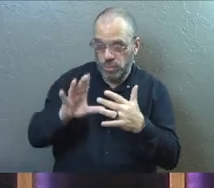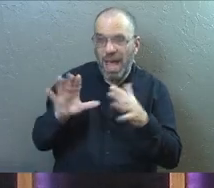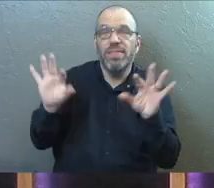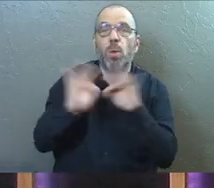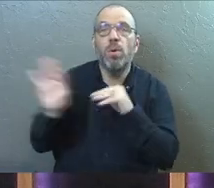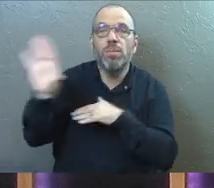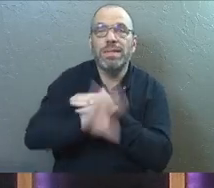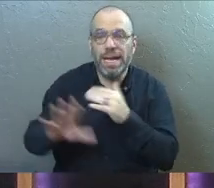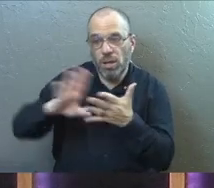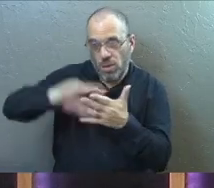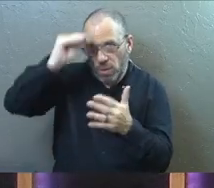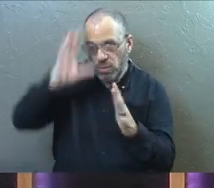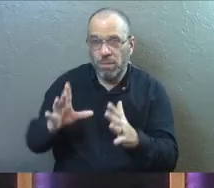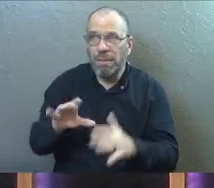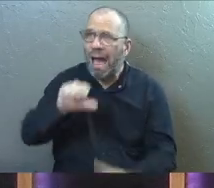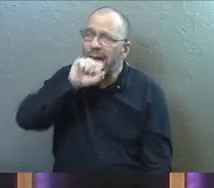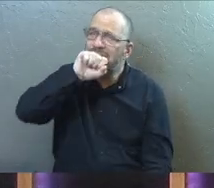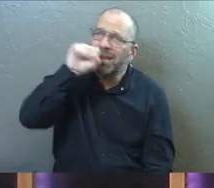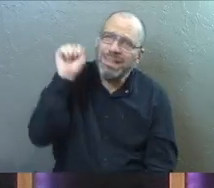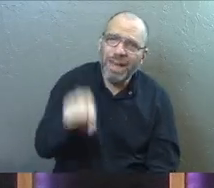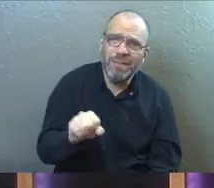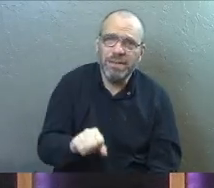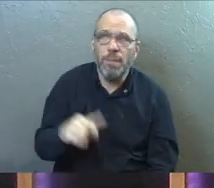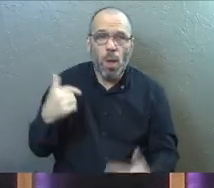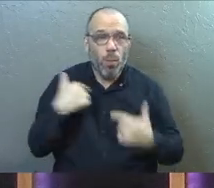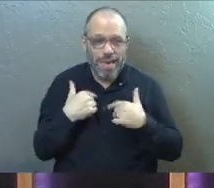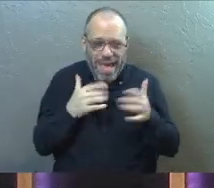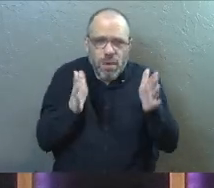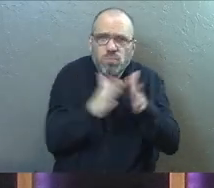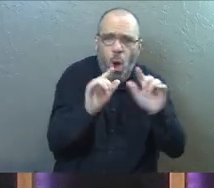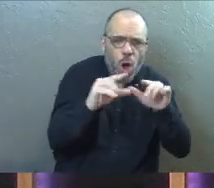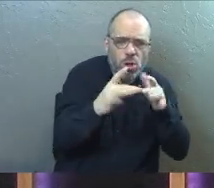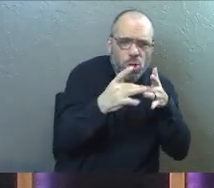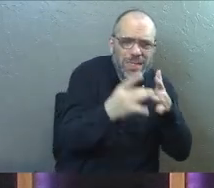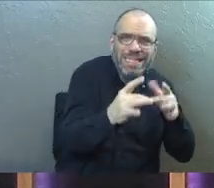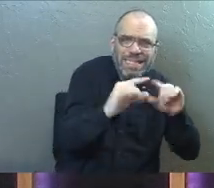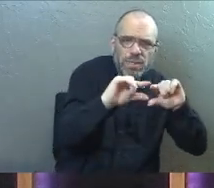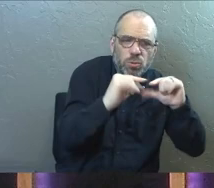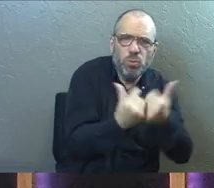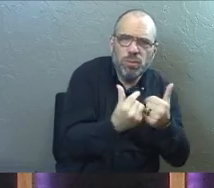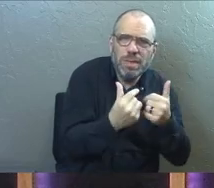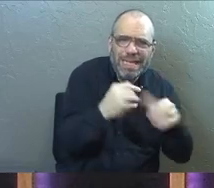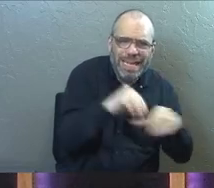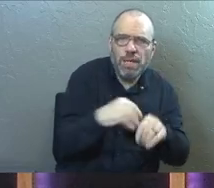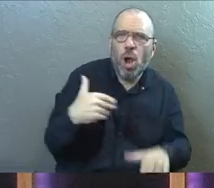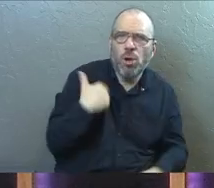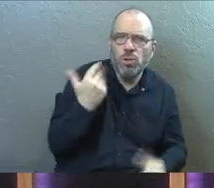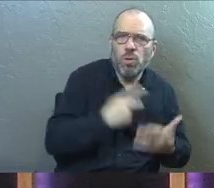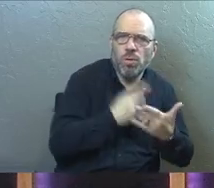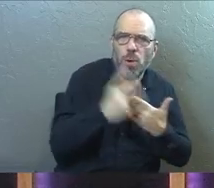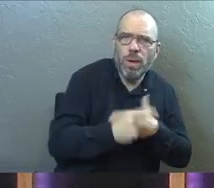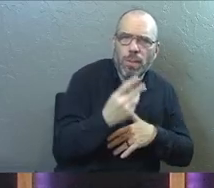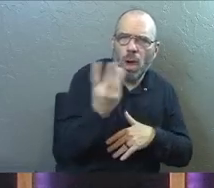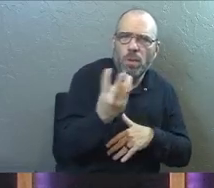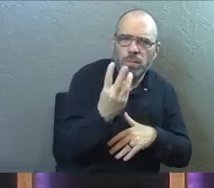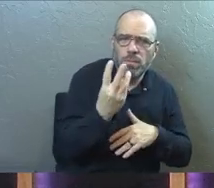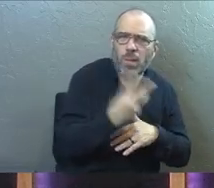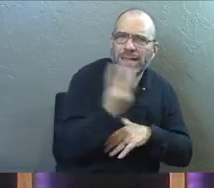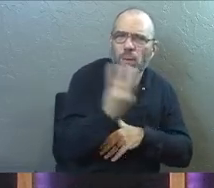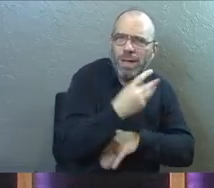protecting. I love that. We've got small group leaders at our youth program on Wednesday nights